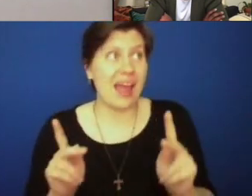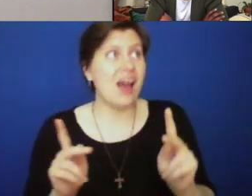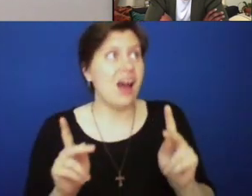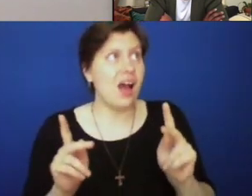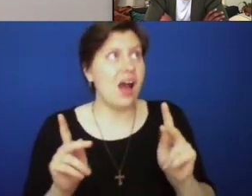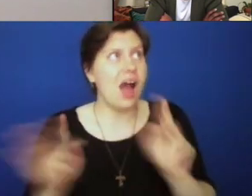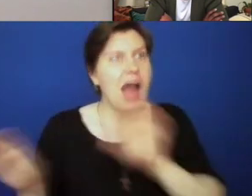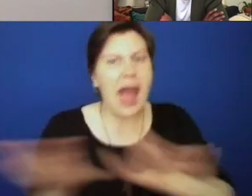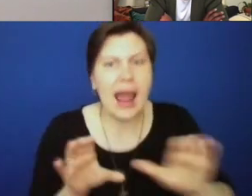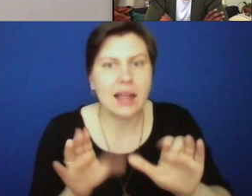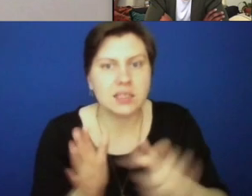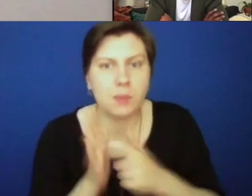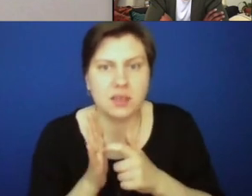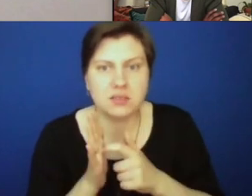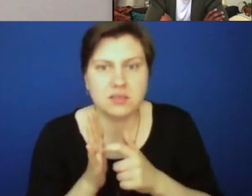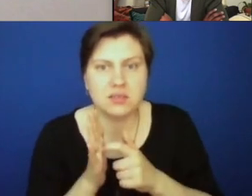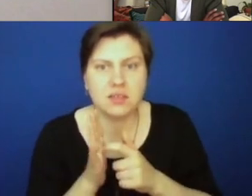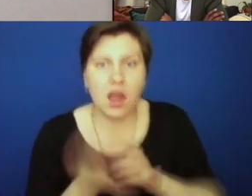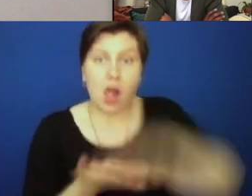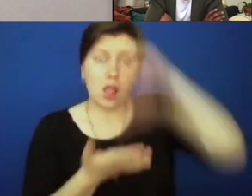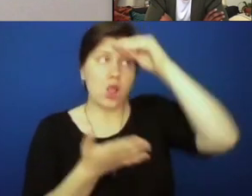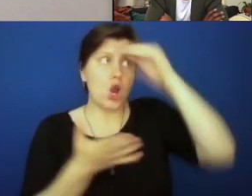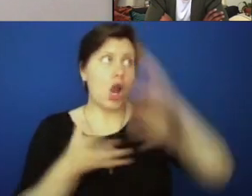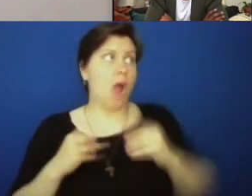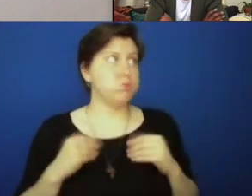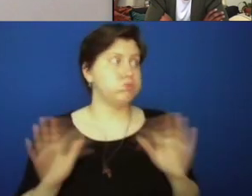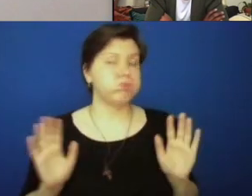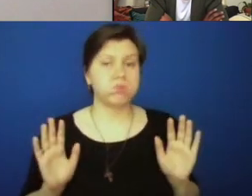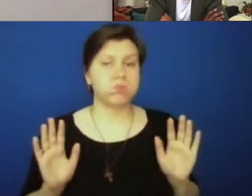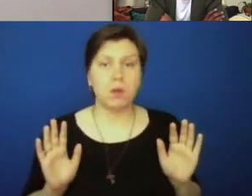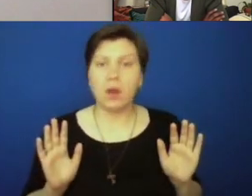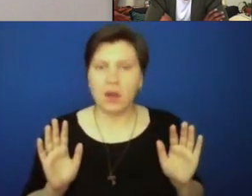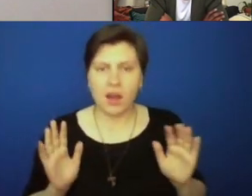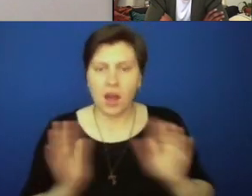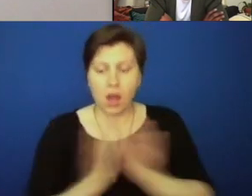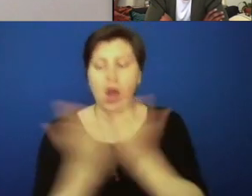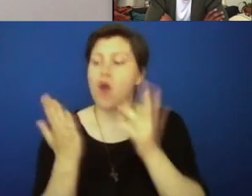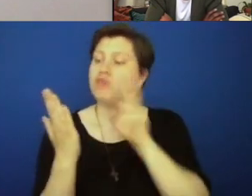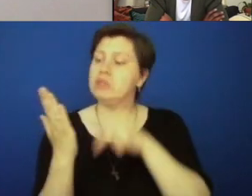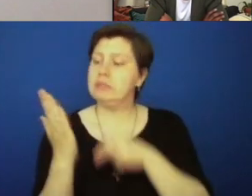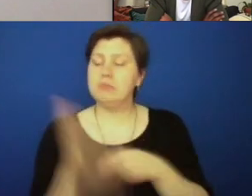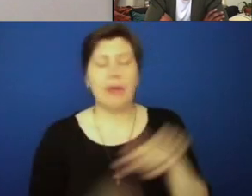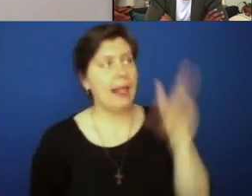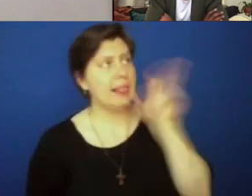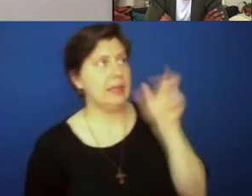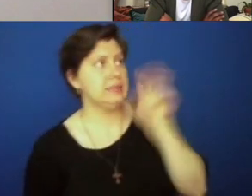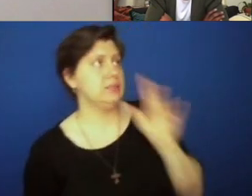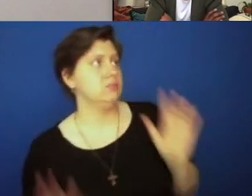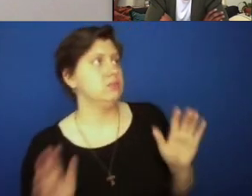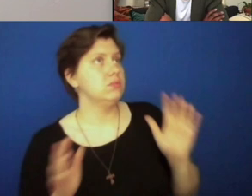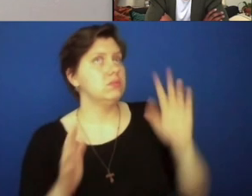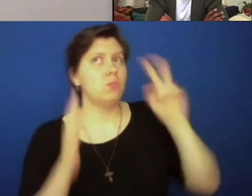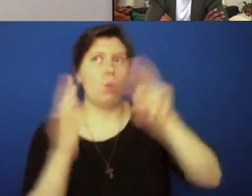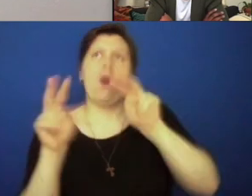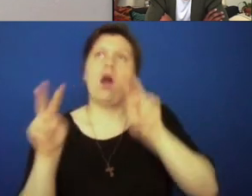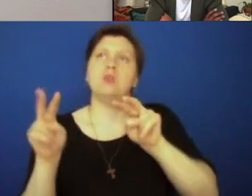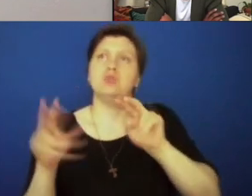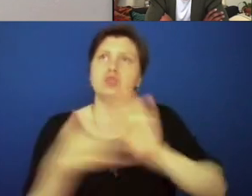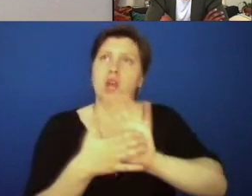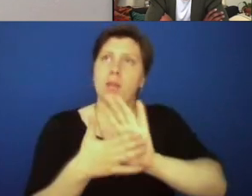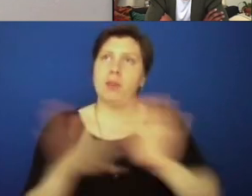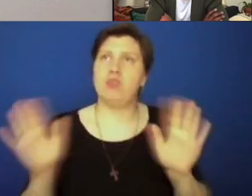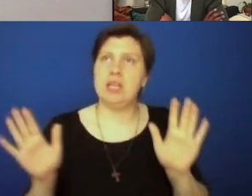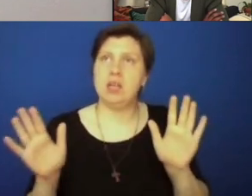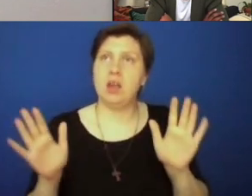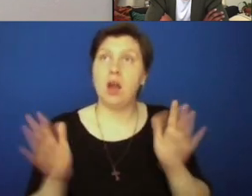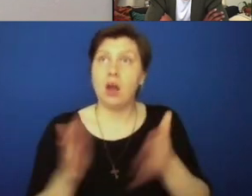you actually now have to act on what you've learned on. Just reading a book, listening to podcasts, watching documentaries